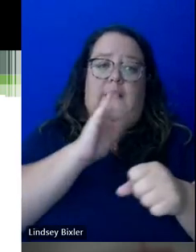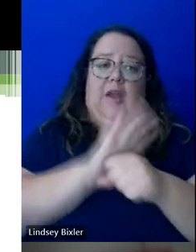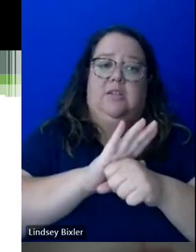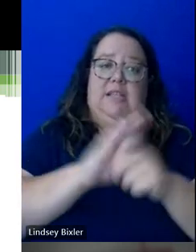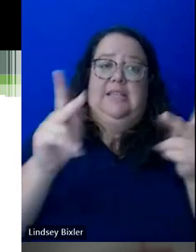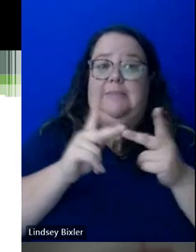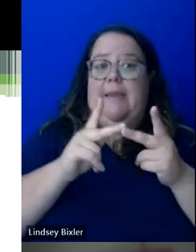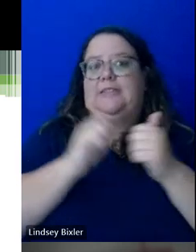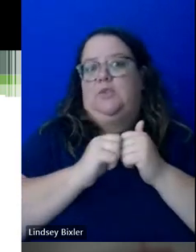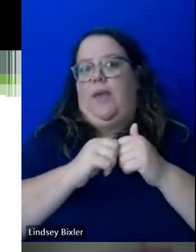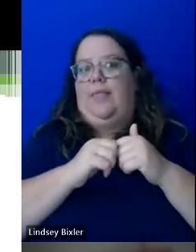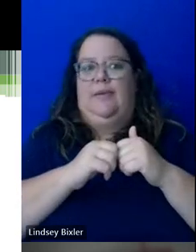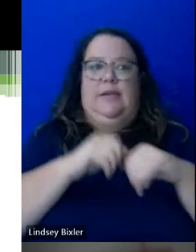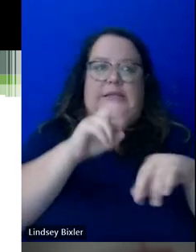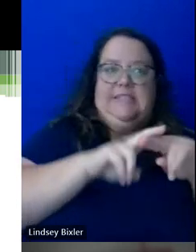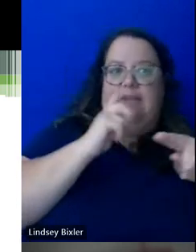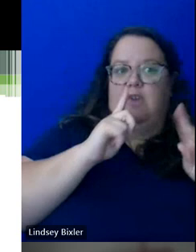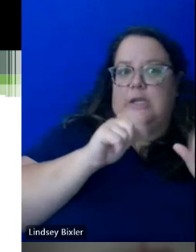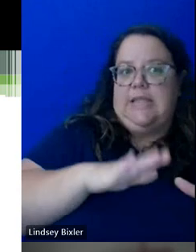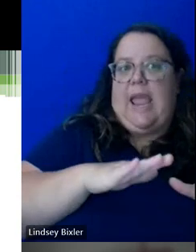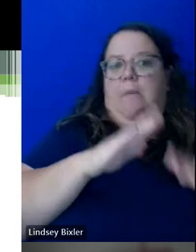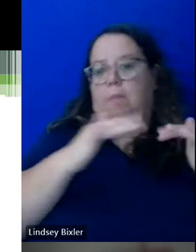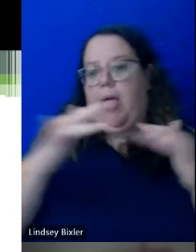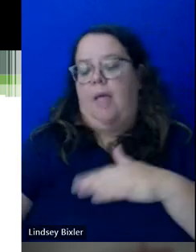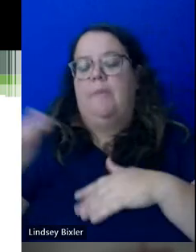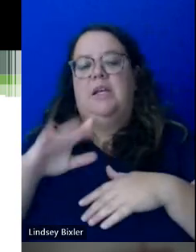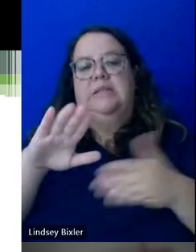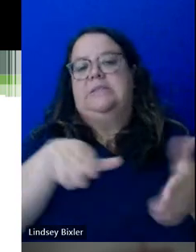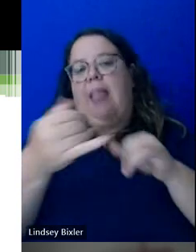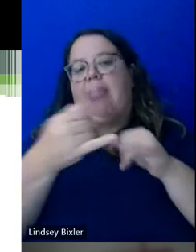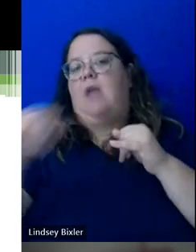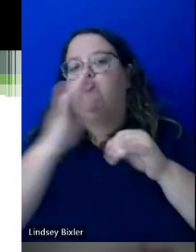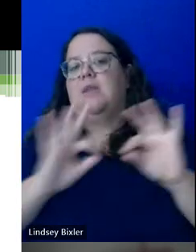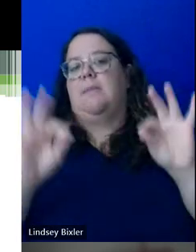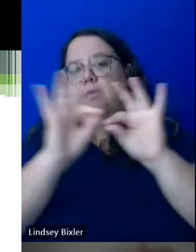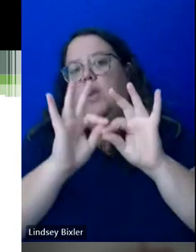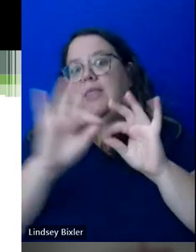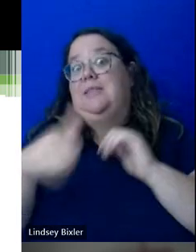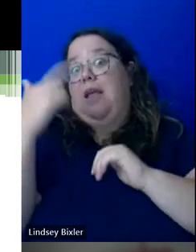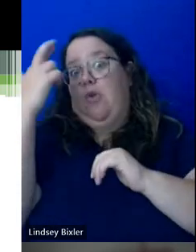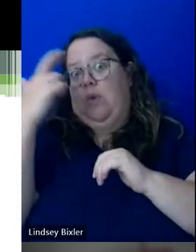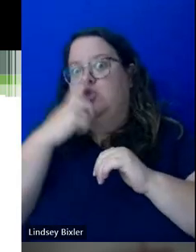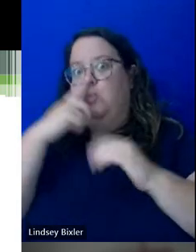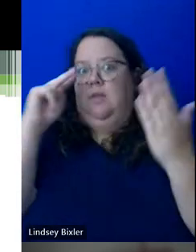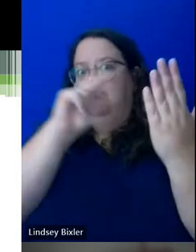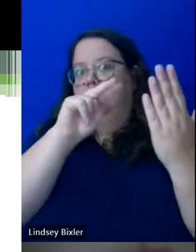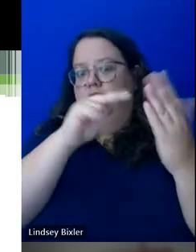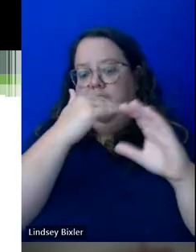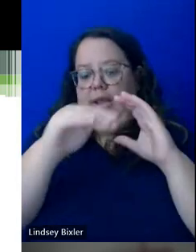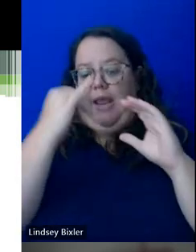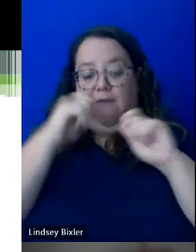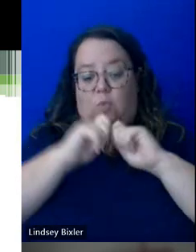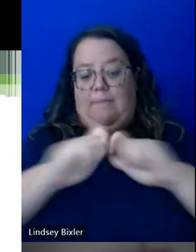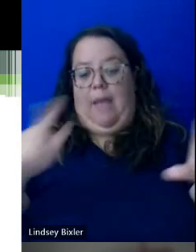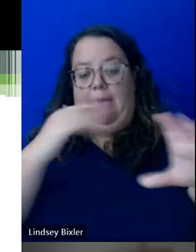available. And so, those deadlines are really important. And so, that's just another reason to really pay attention. If we send out an email, we